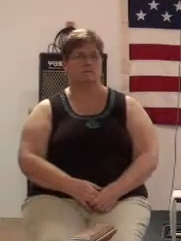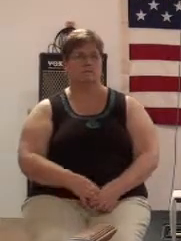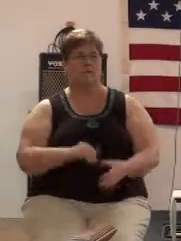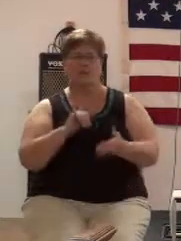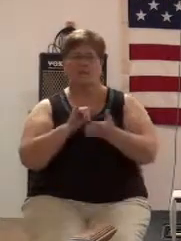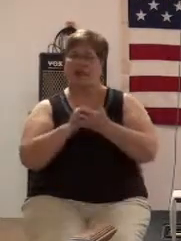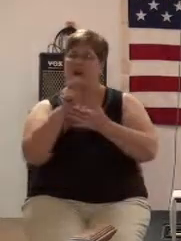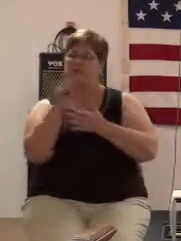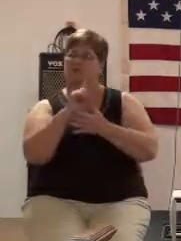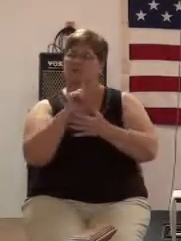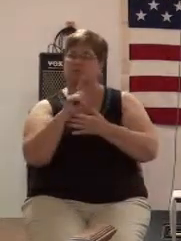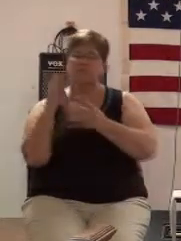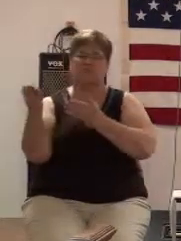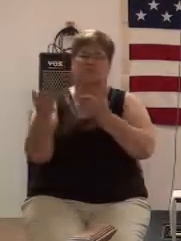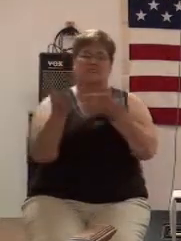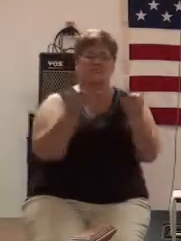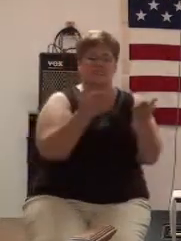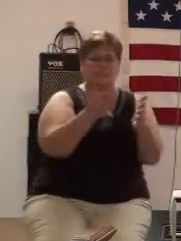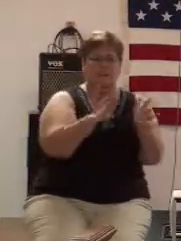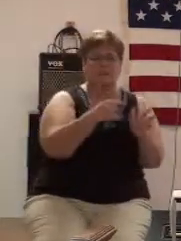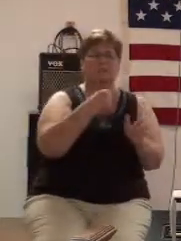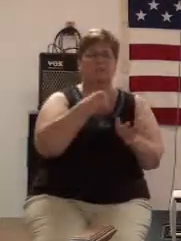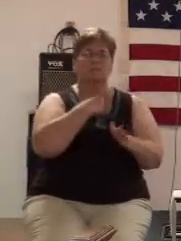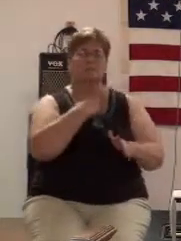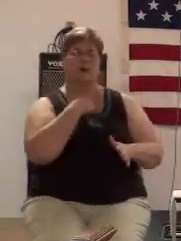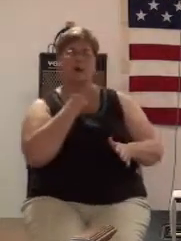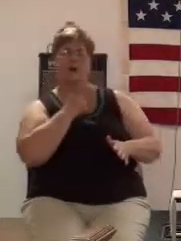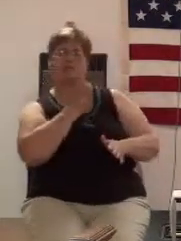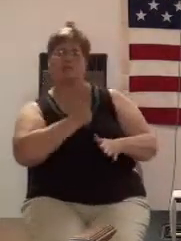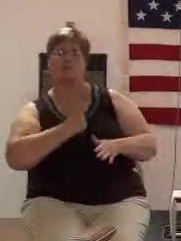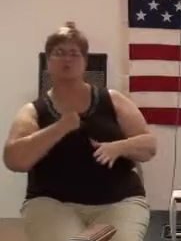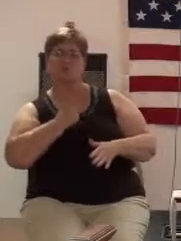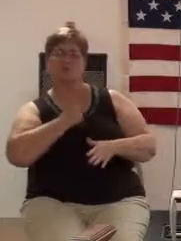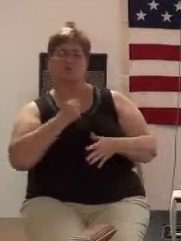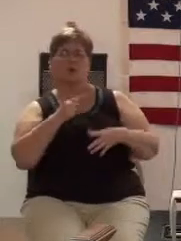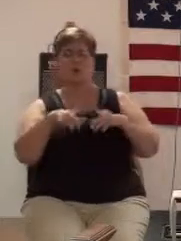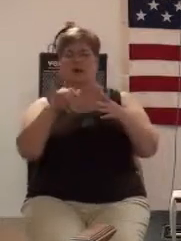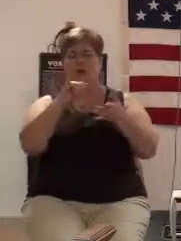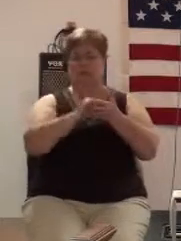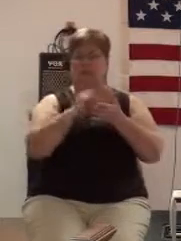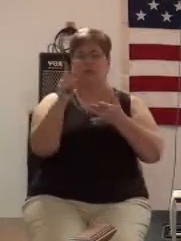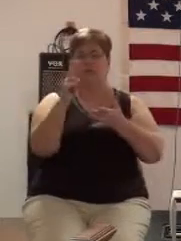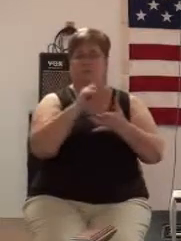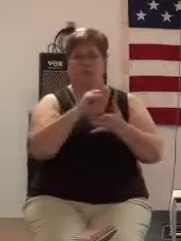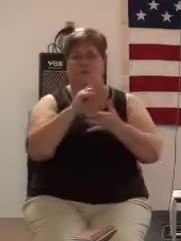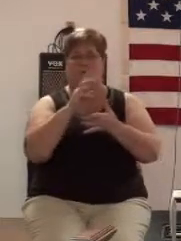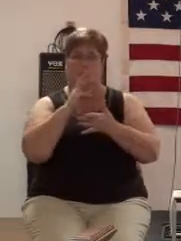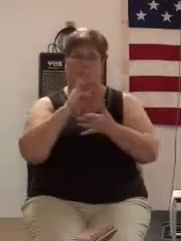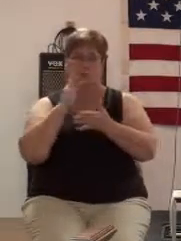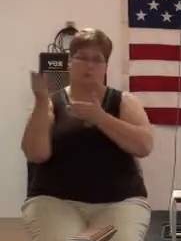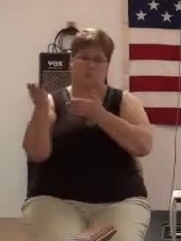that's where it's taken me I'm sorry but that's where it's taken me